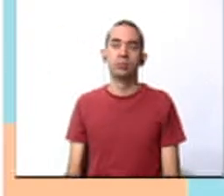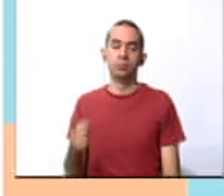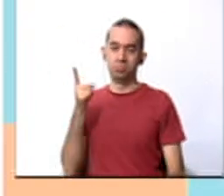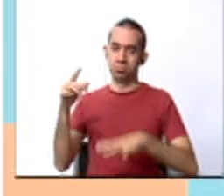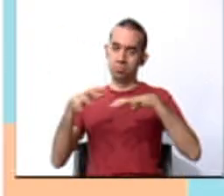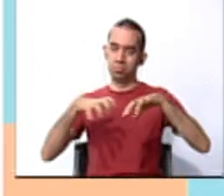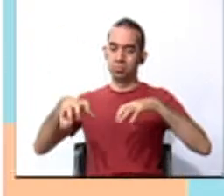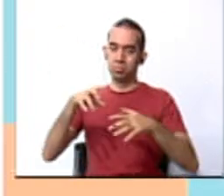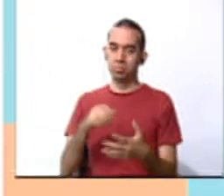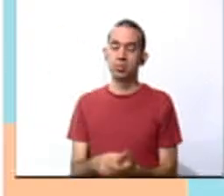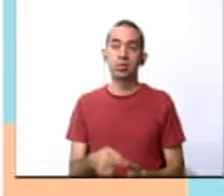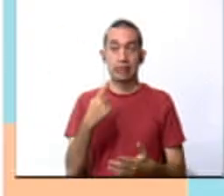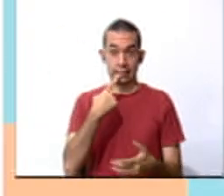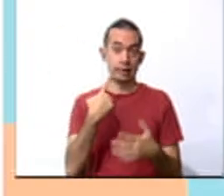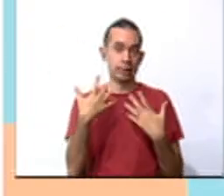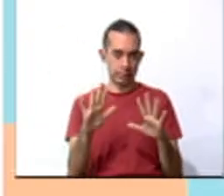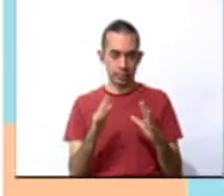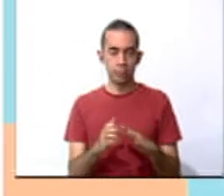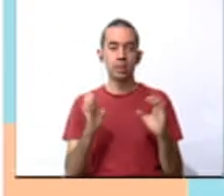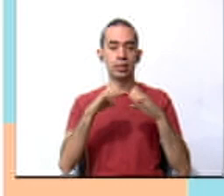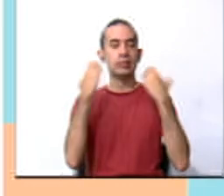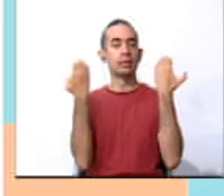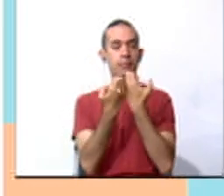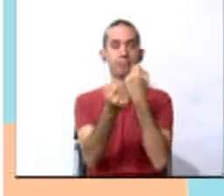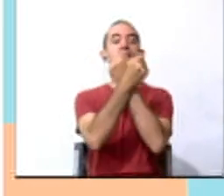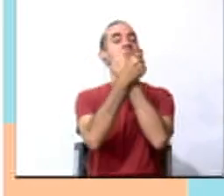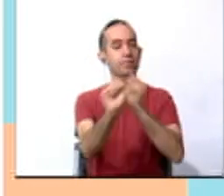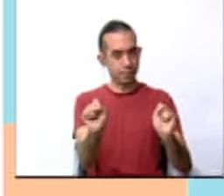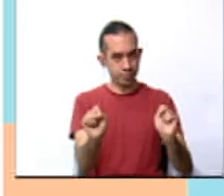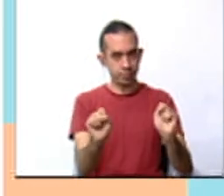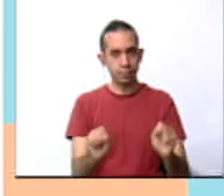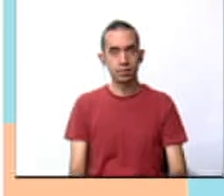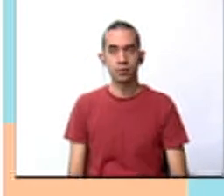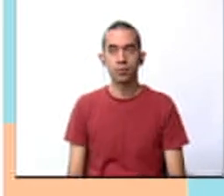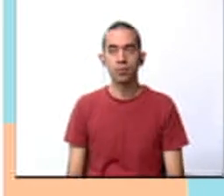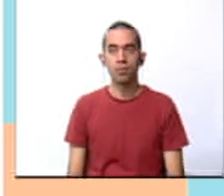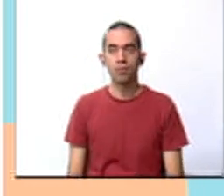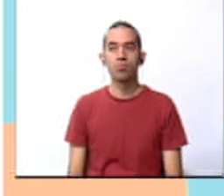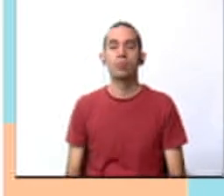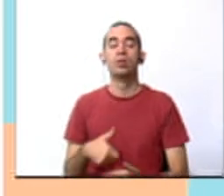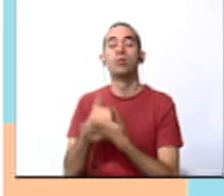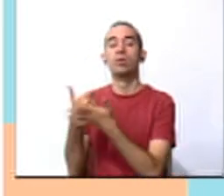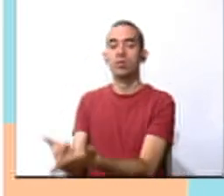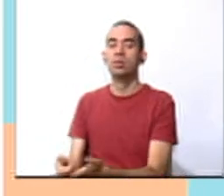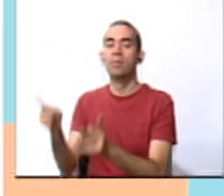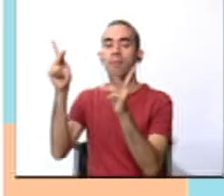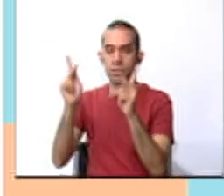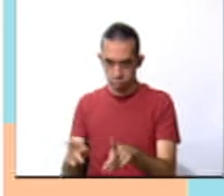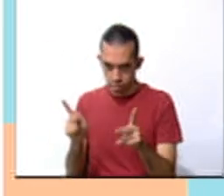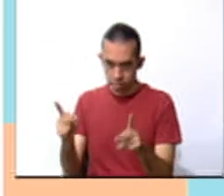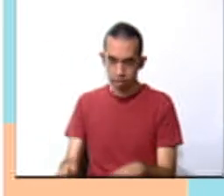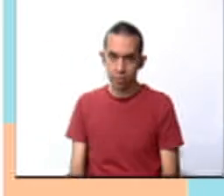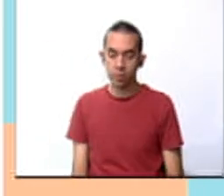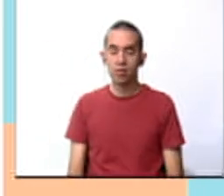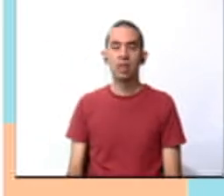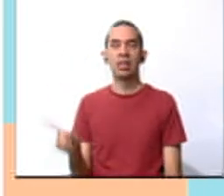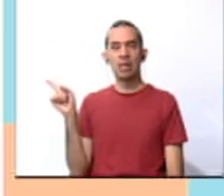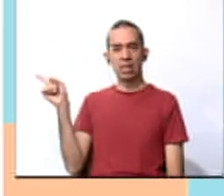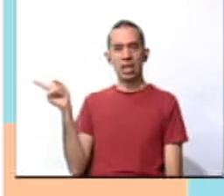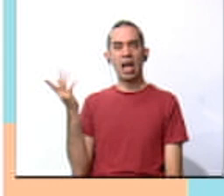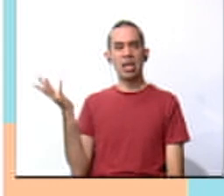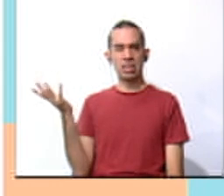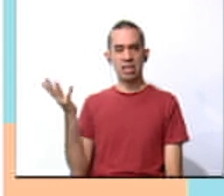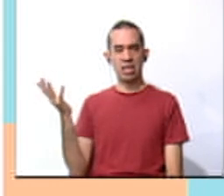activity. As I told you, the rescue team are the ones who help people. And the survivors